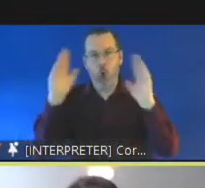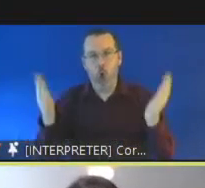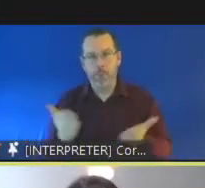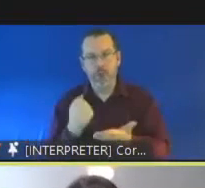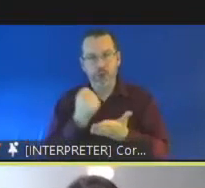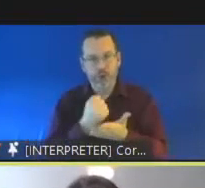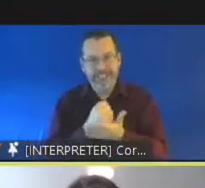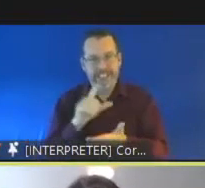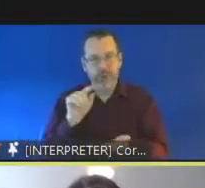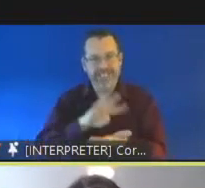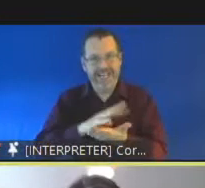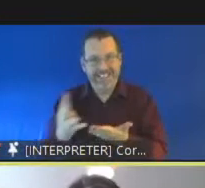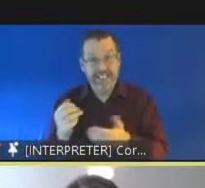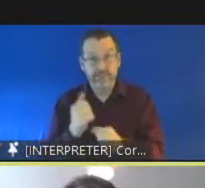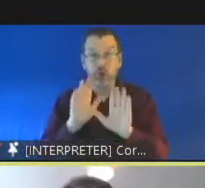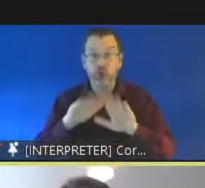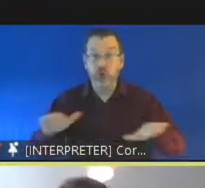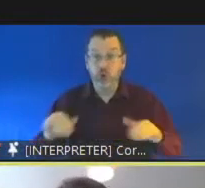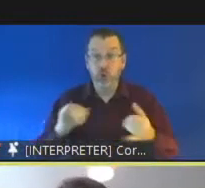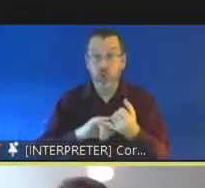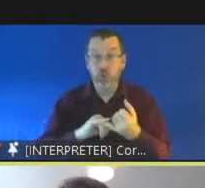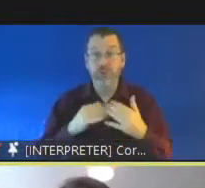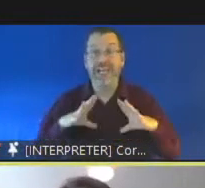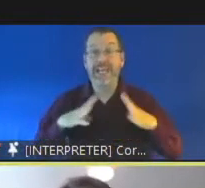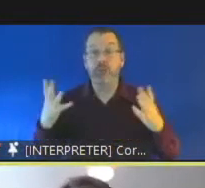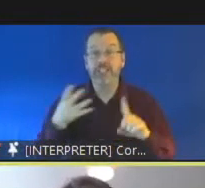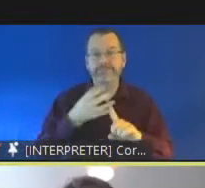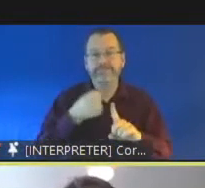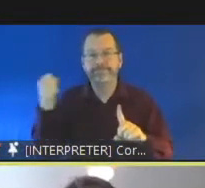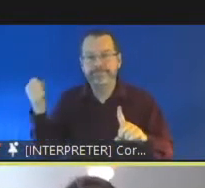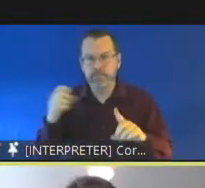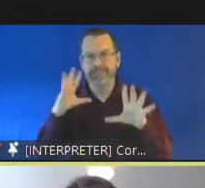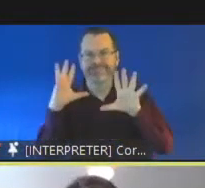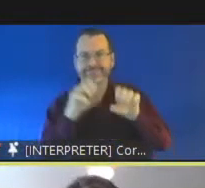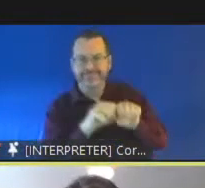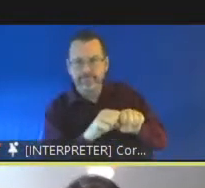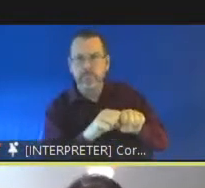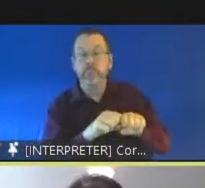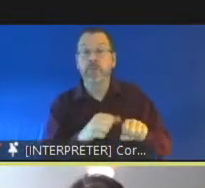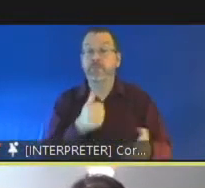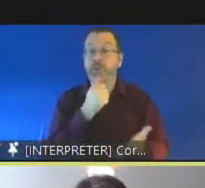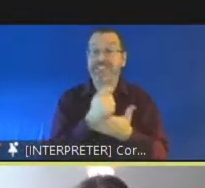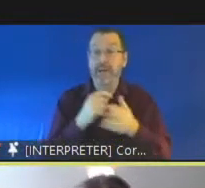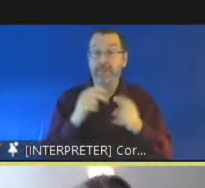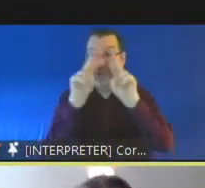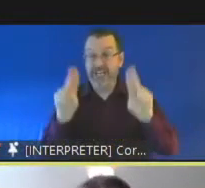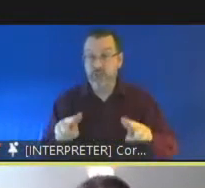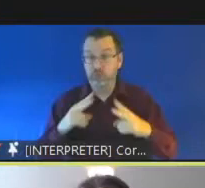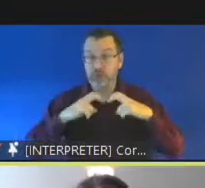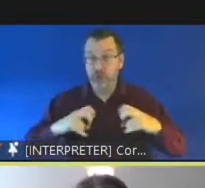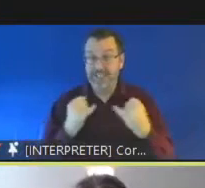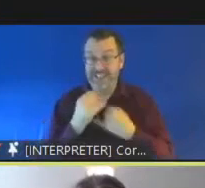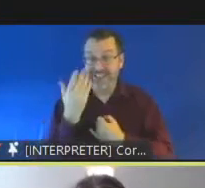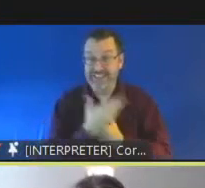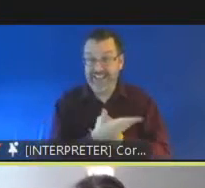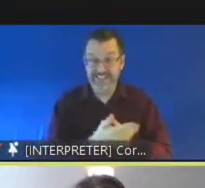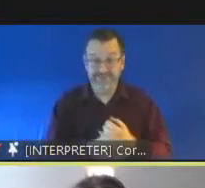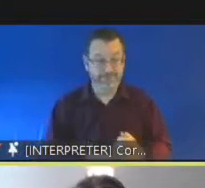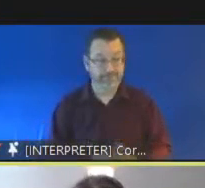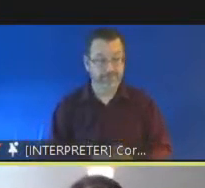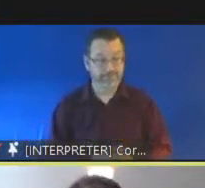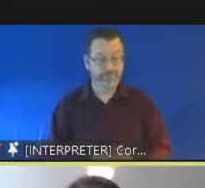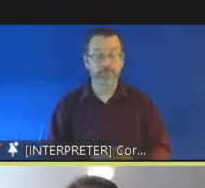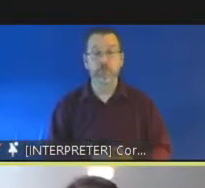2019 the first international study of its kind and what's significant in the context of today's topic